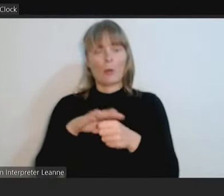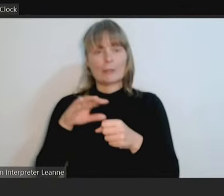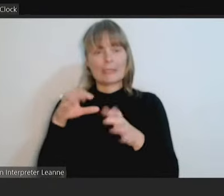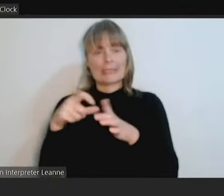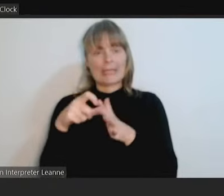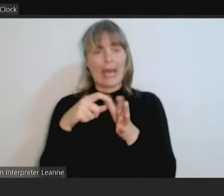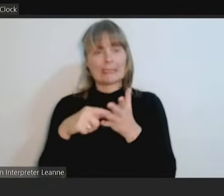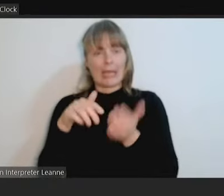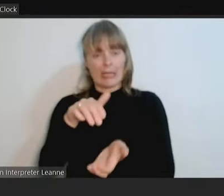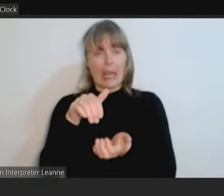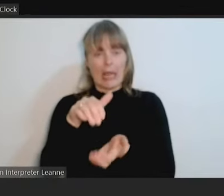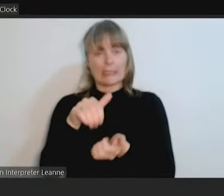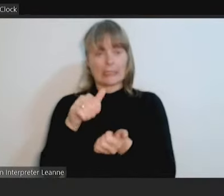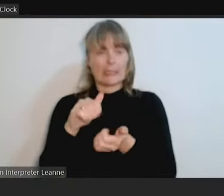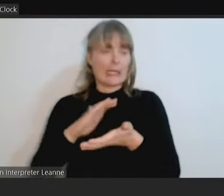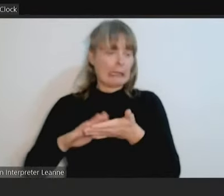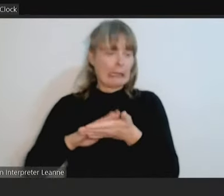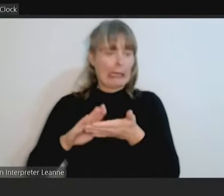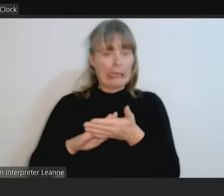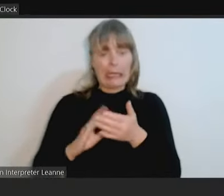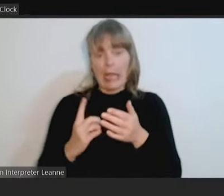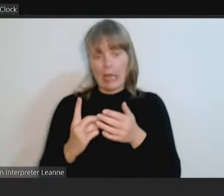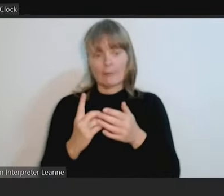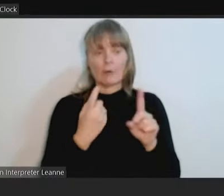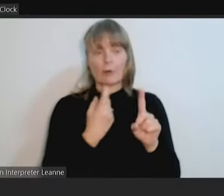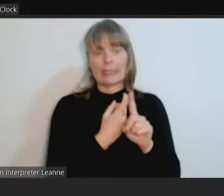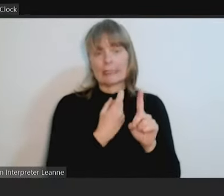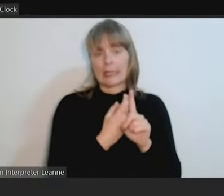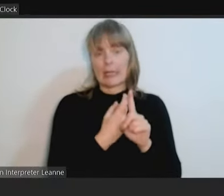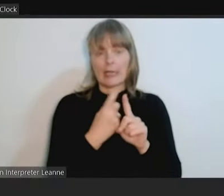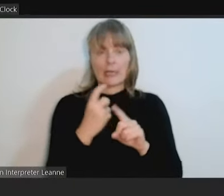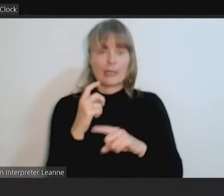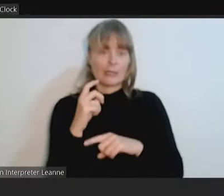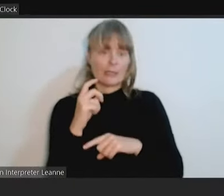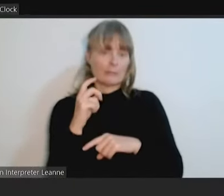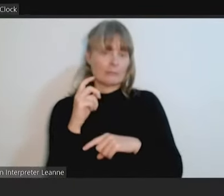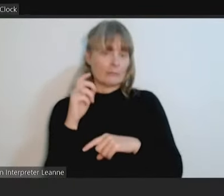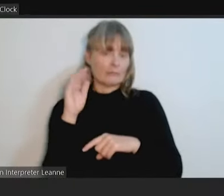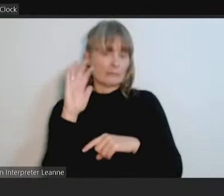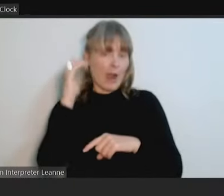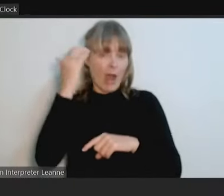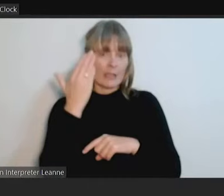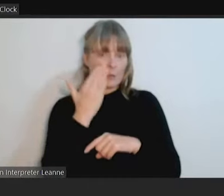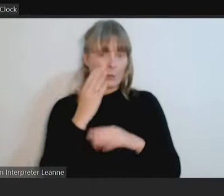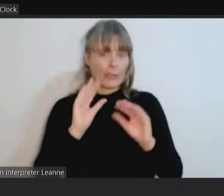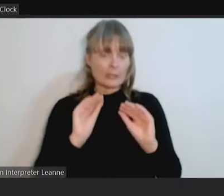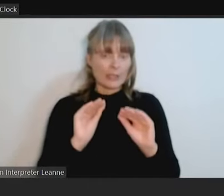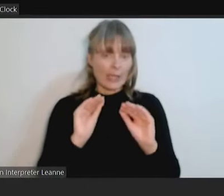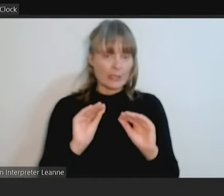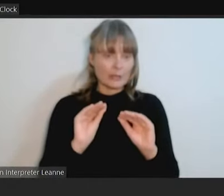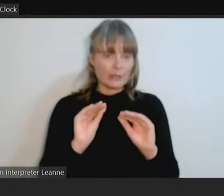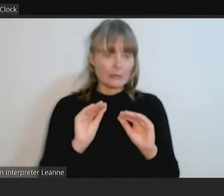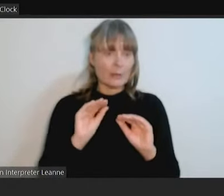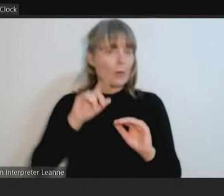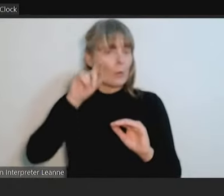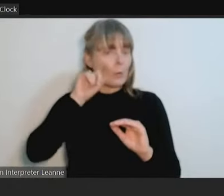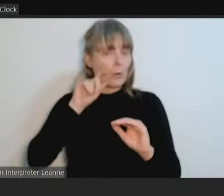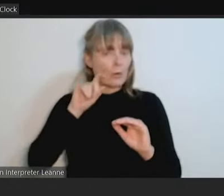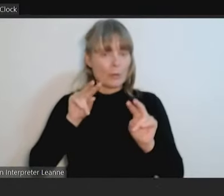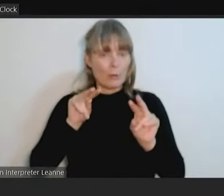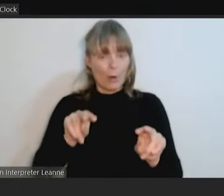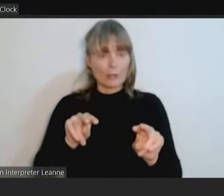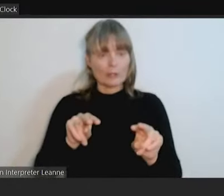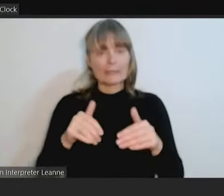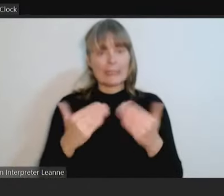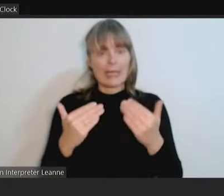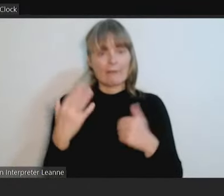etc. Kindergarten, primary and high school education, water watch training day for new volunteers, frog discovery events, including